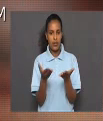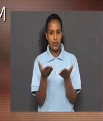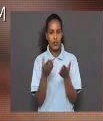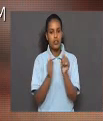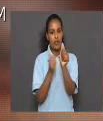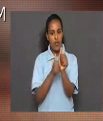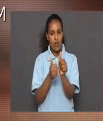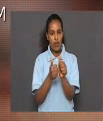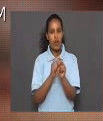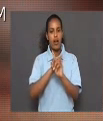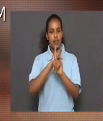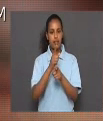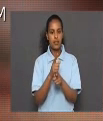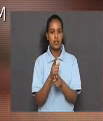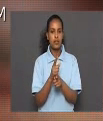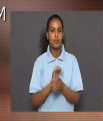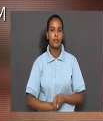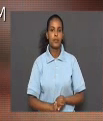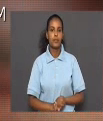us the following answer.